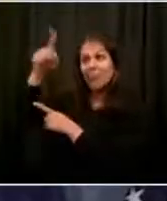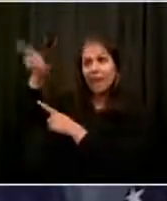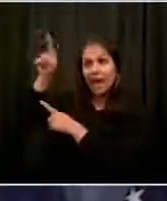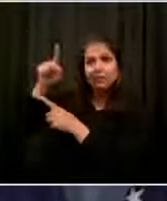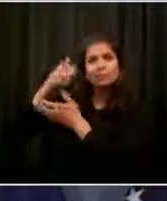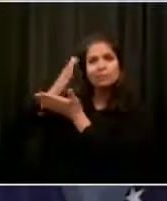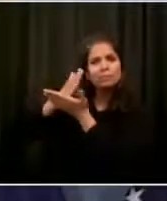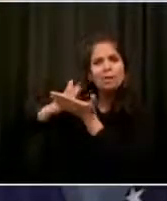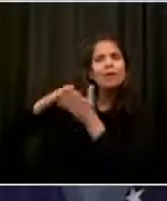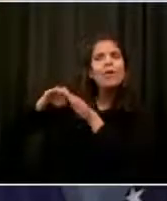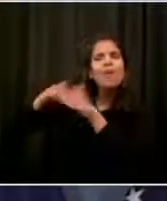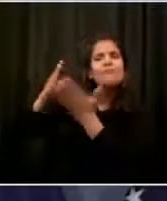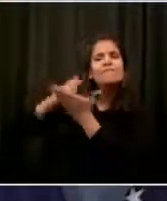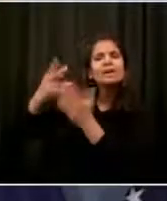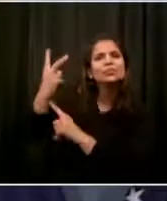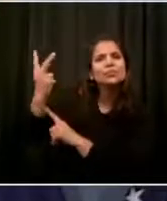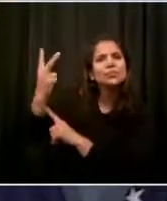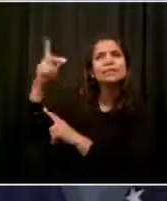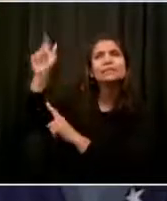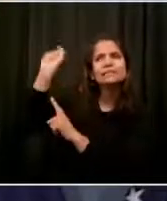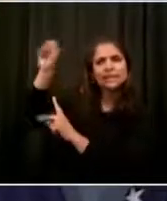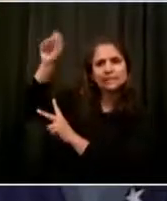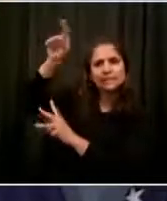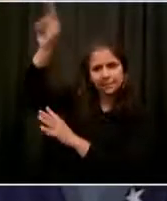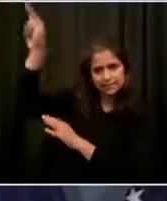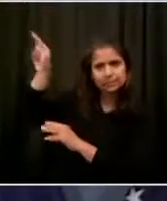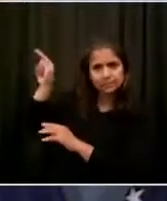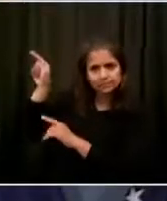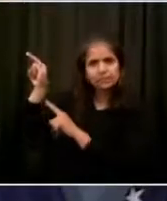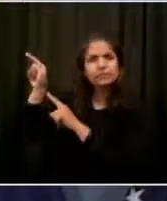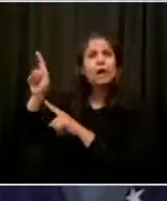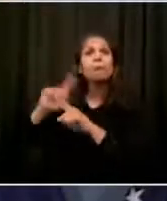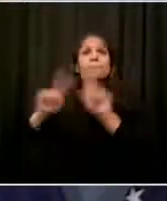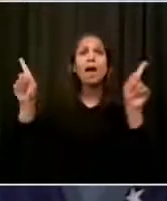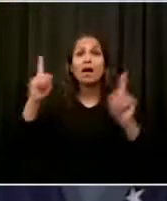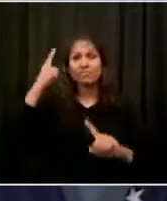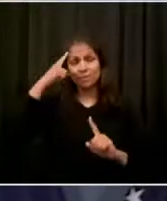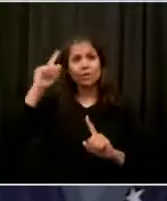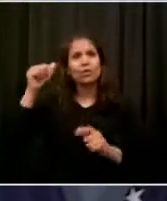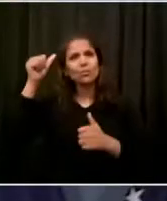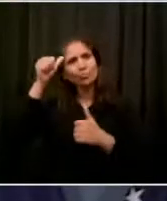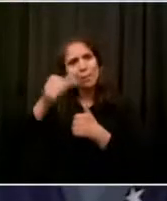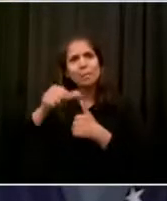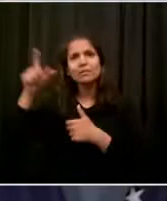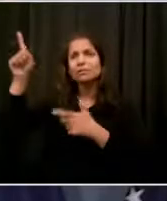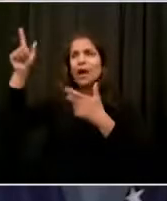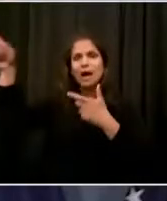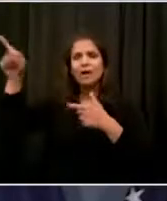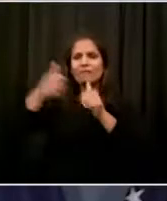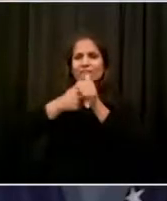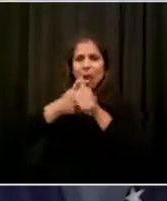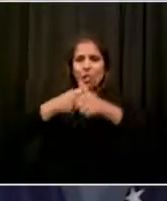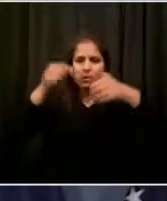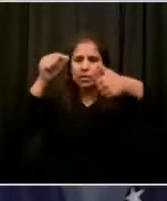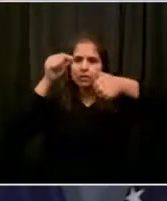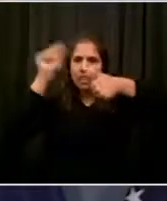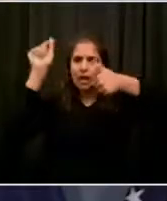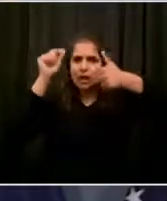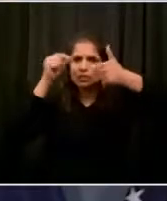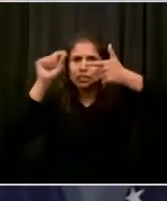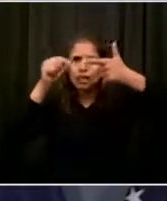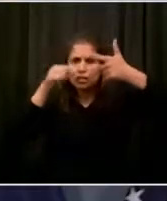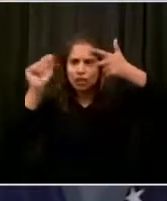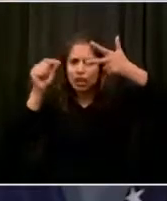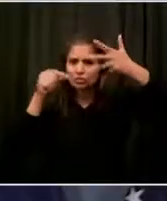days we have to fill in as many of those blanks as humanly possible. But I've been very clear, and I said it yesterday, that